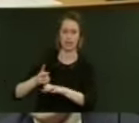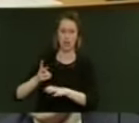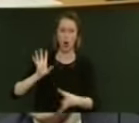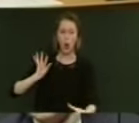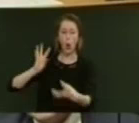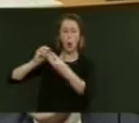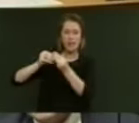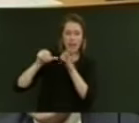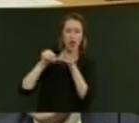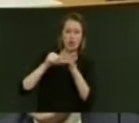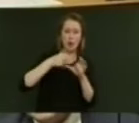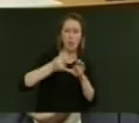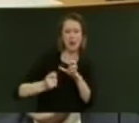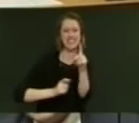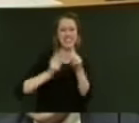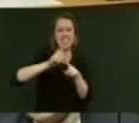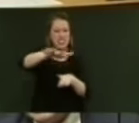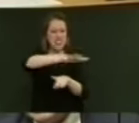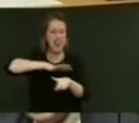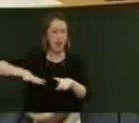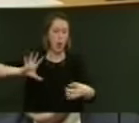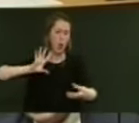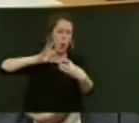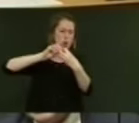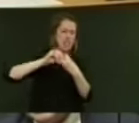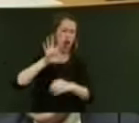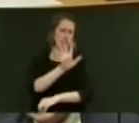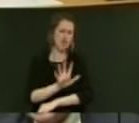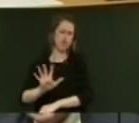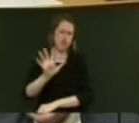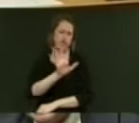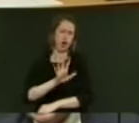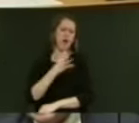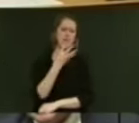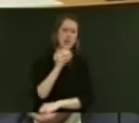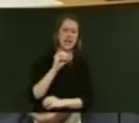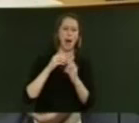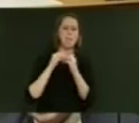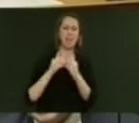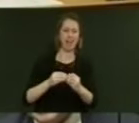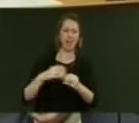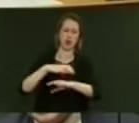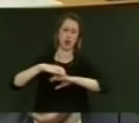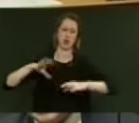cost of rebuilding a city and surrounding areas has been estimated at $40 billion.